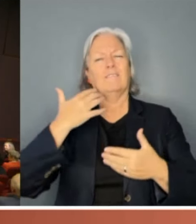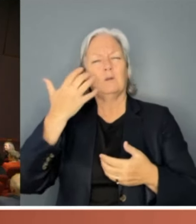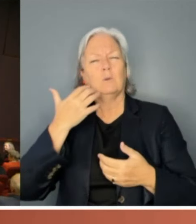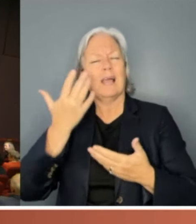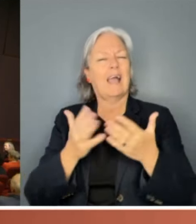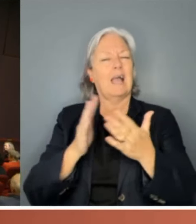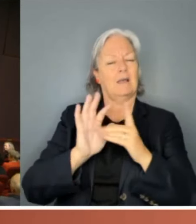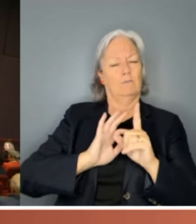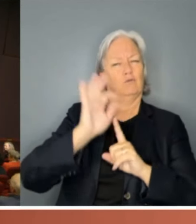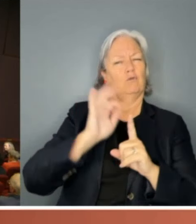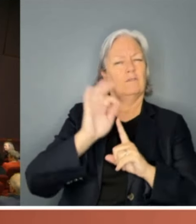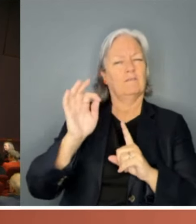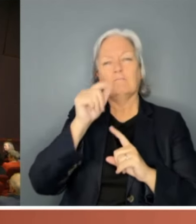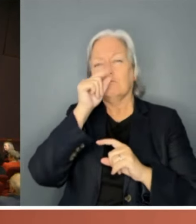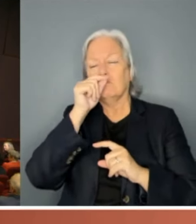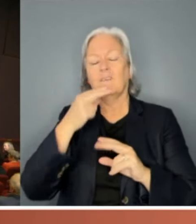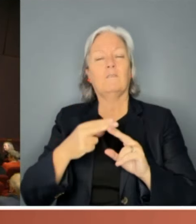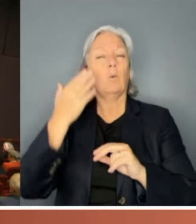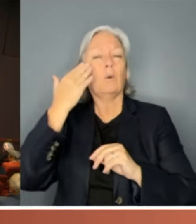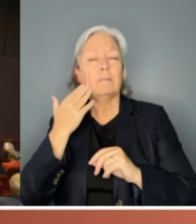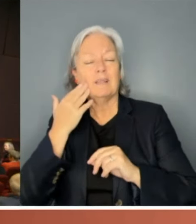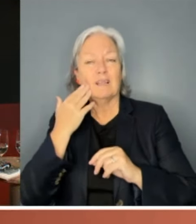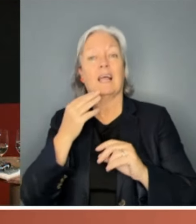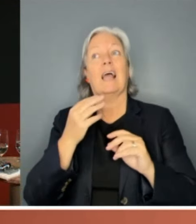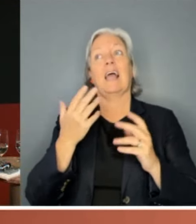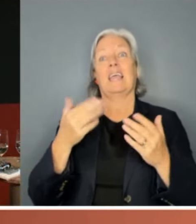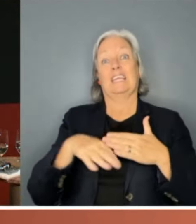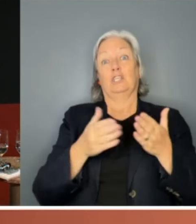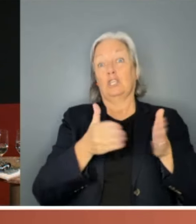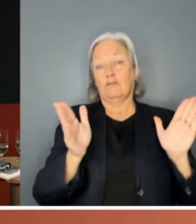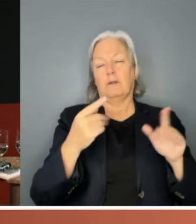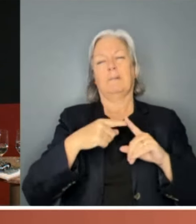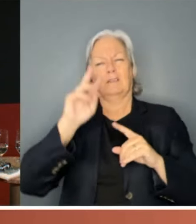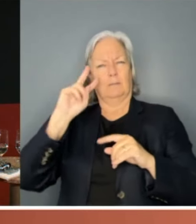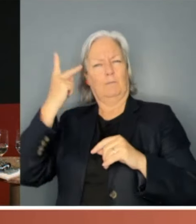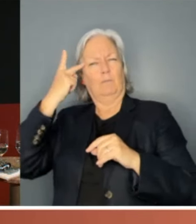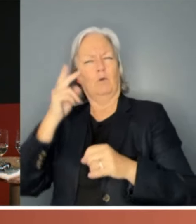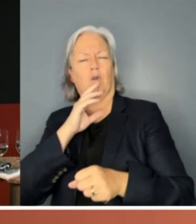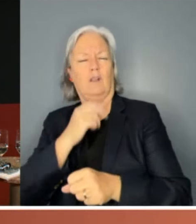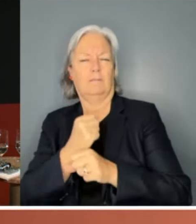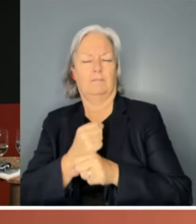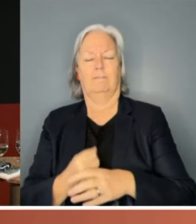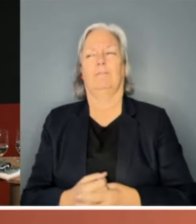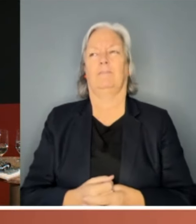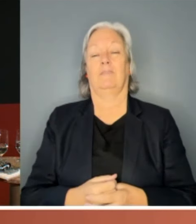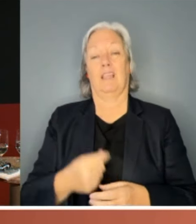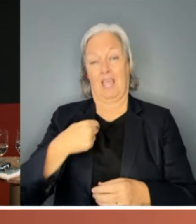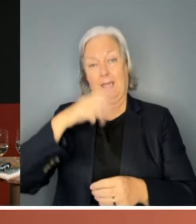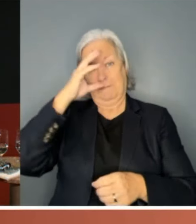in general, and specifically in politics? I'm an absolute believer in quotas.